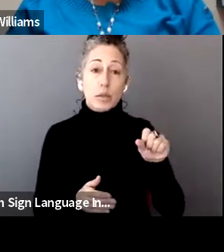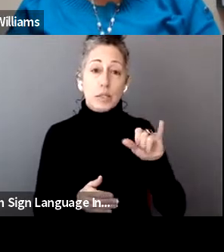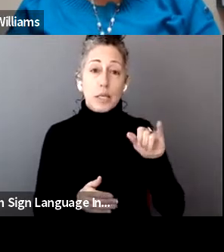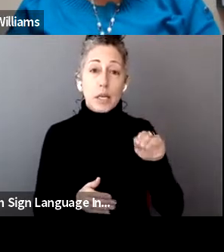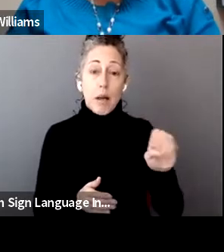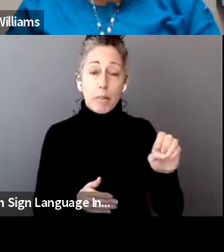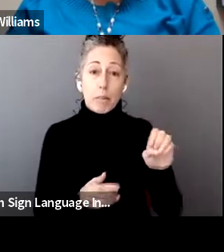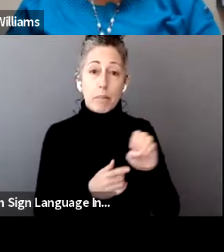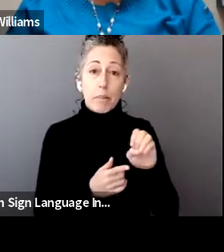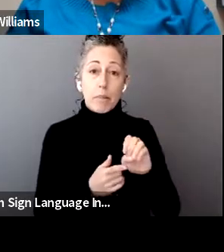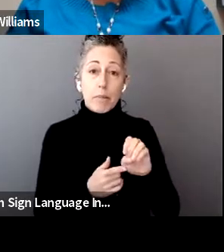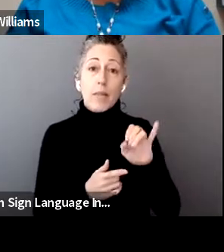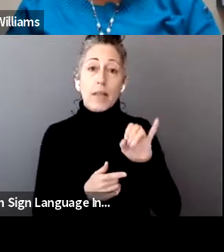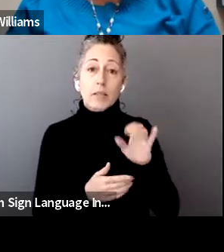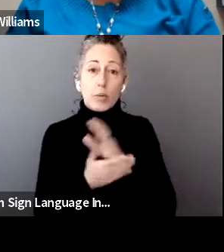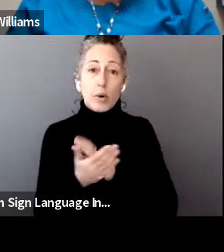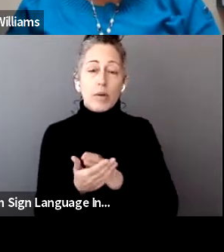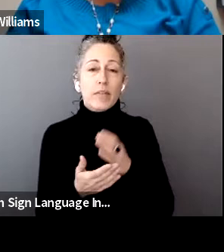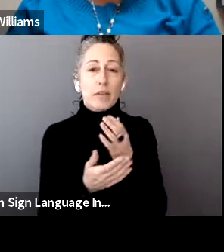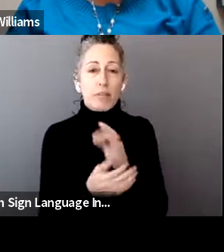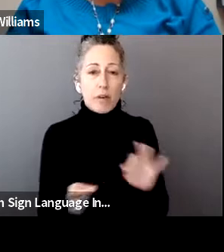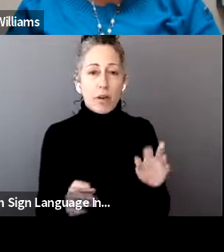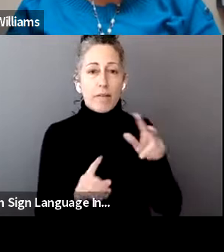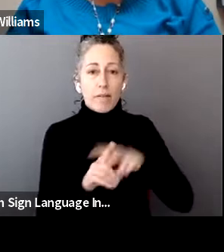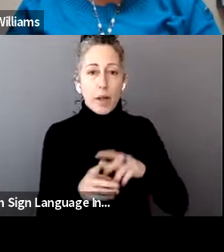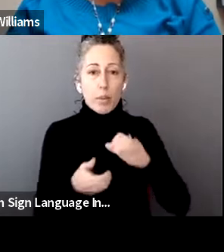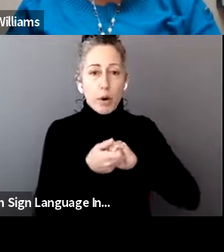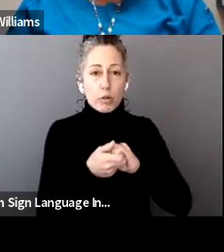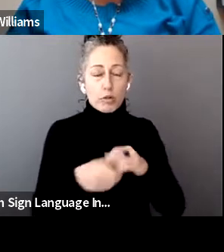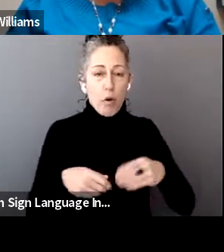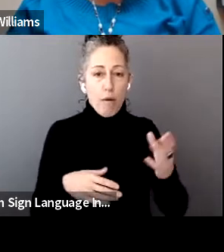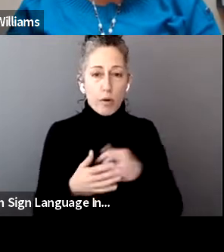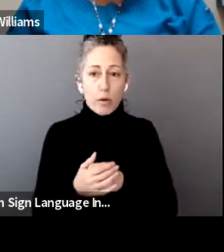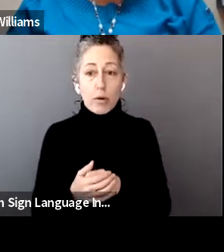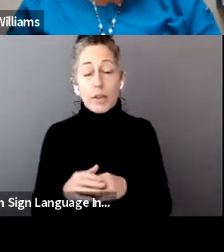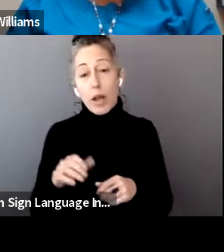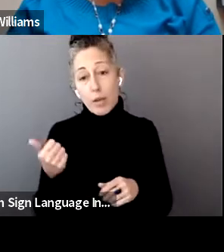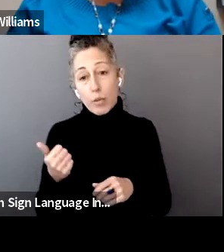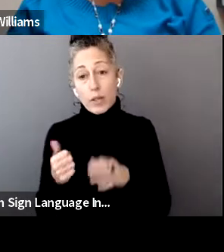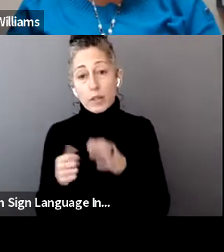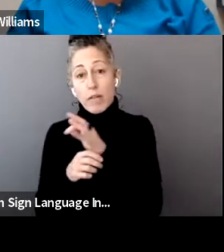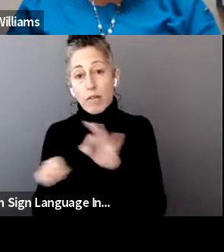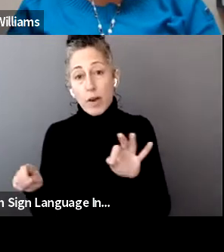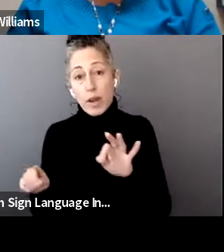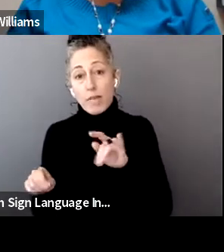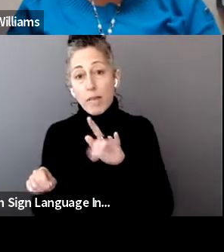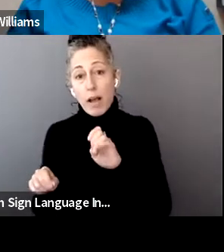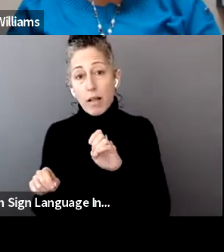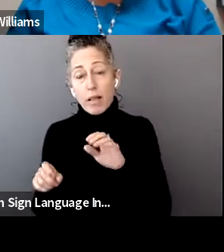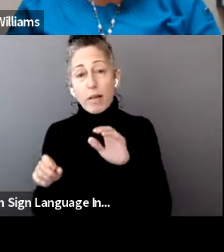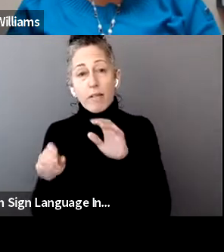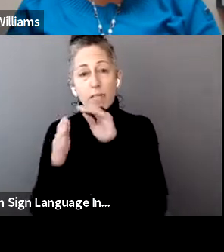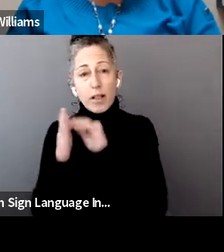IRS free file partners offer. The other free option is free file fillable forms. And those are